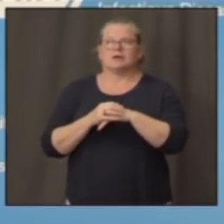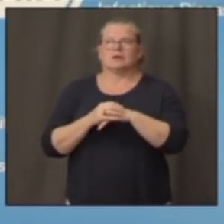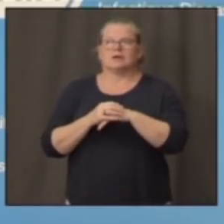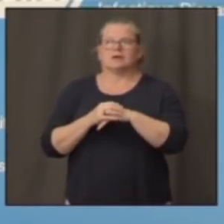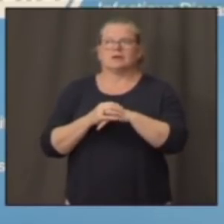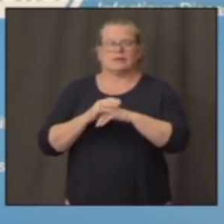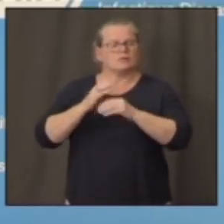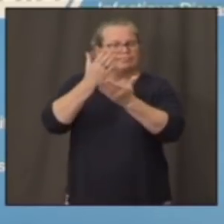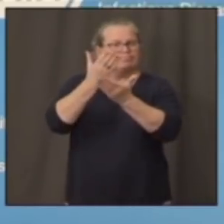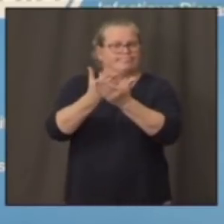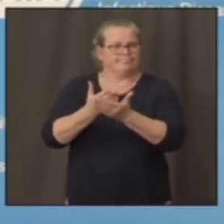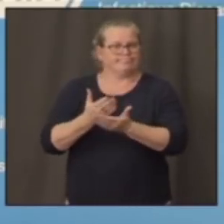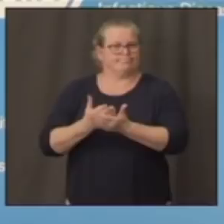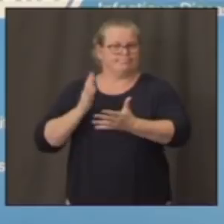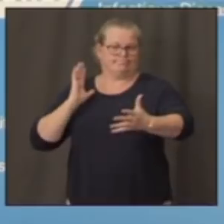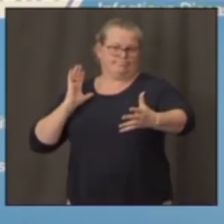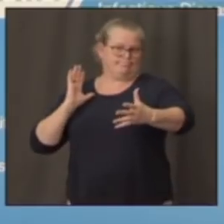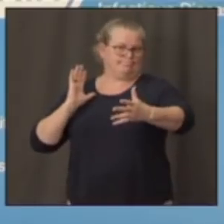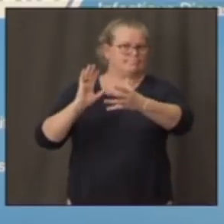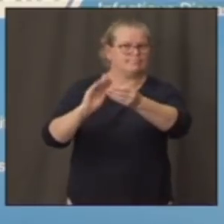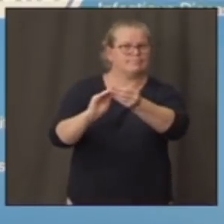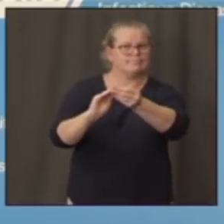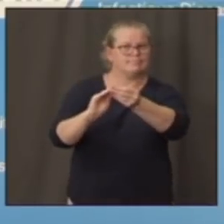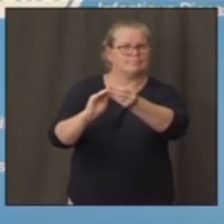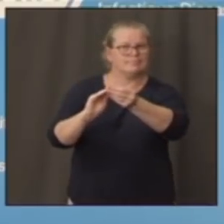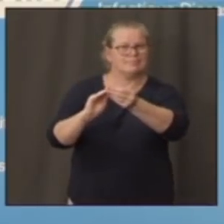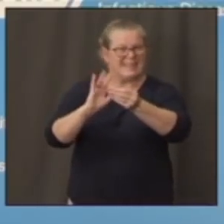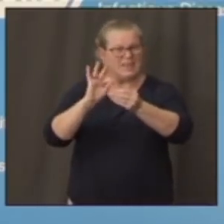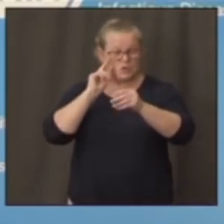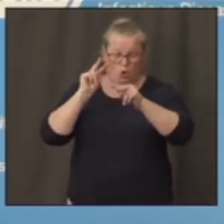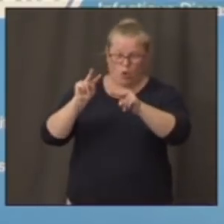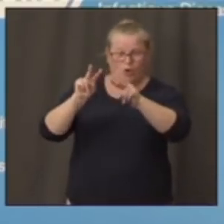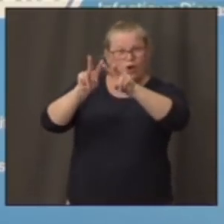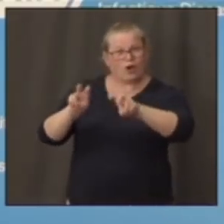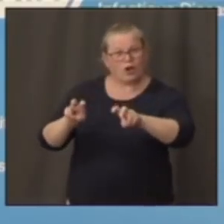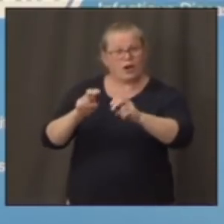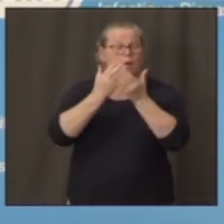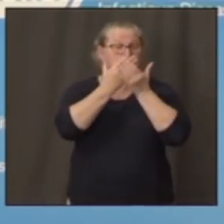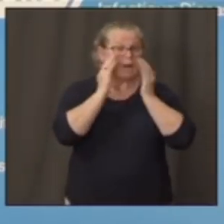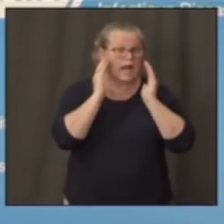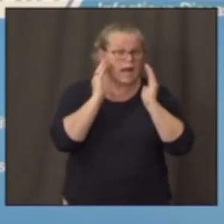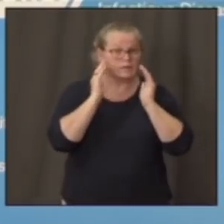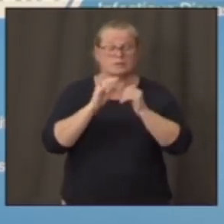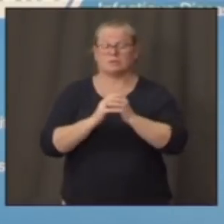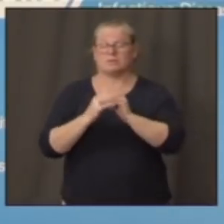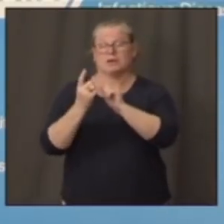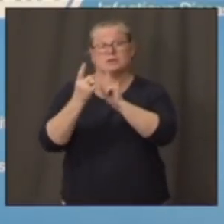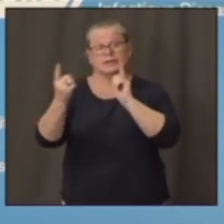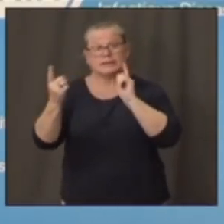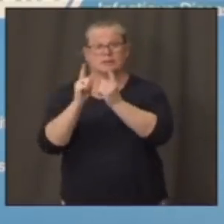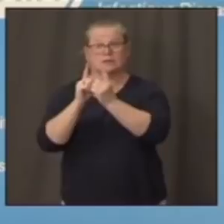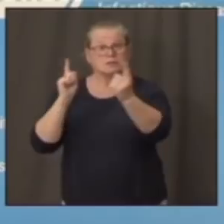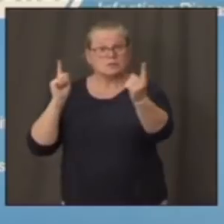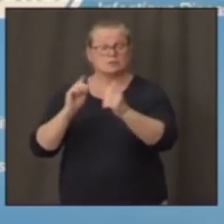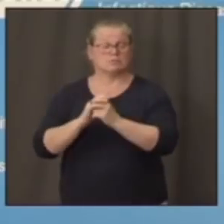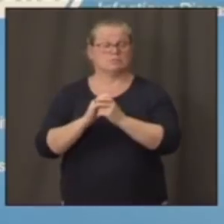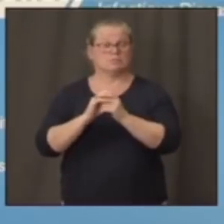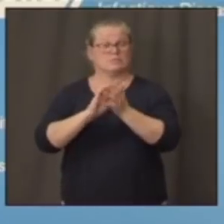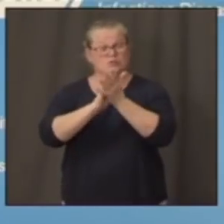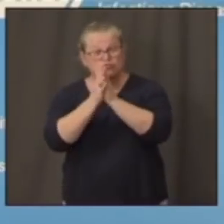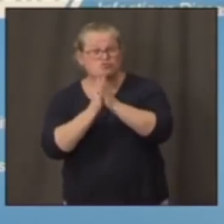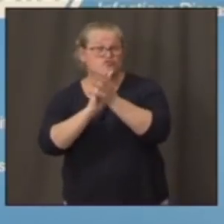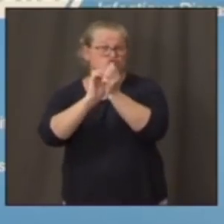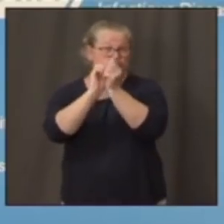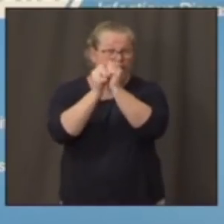of the data, which is masks together with social distancing, avoiding crowds, masks as